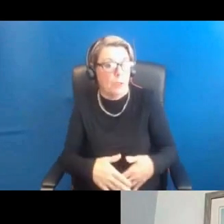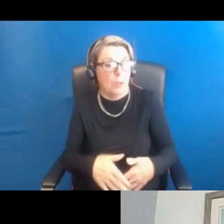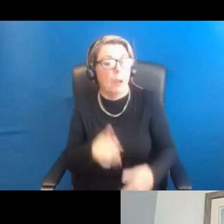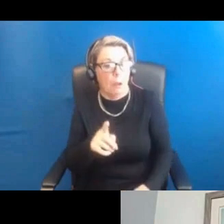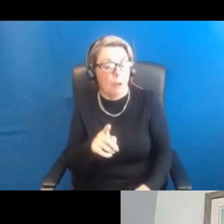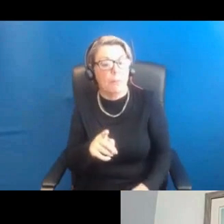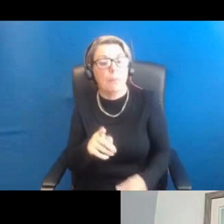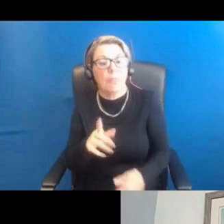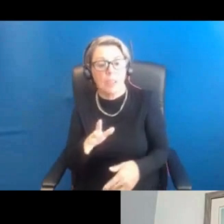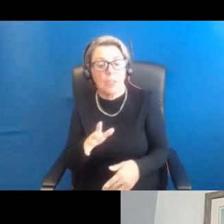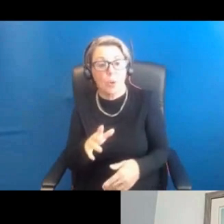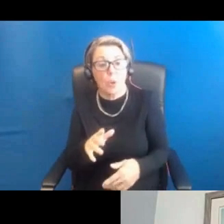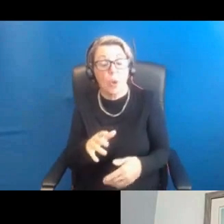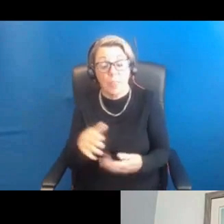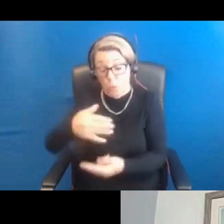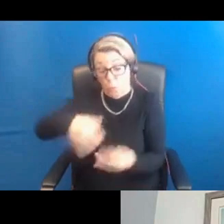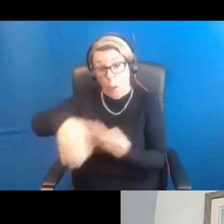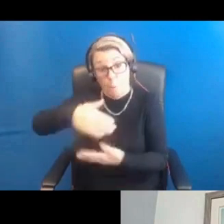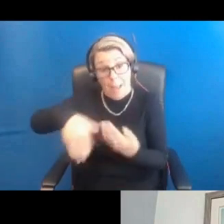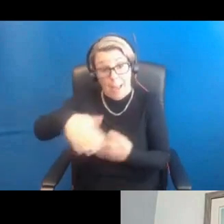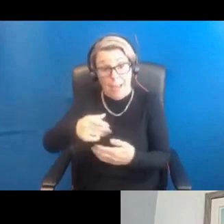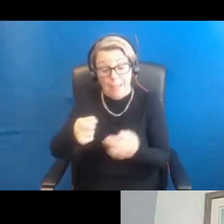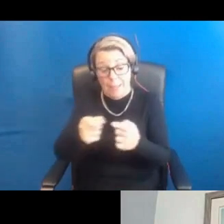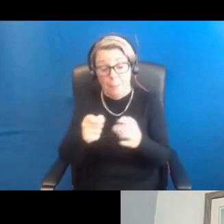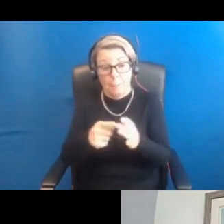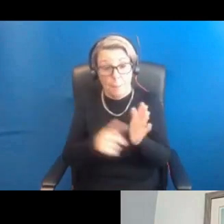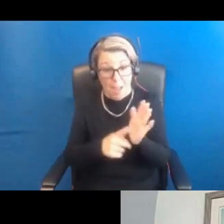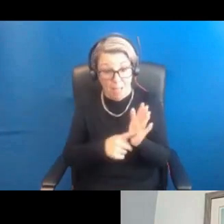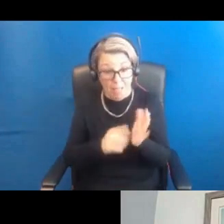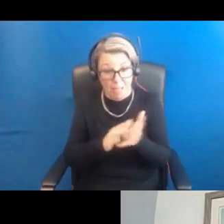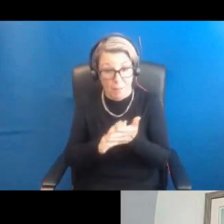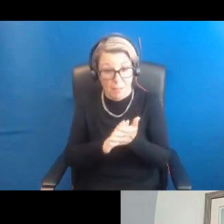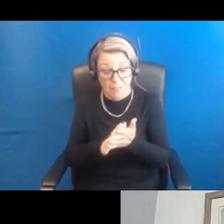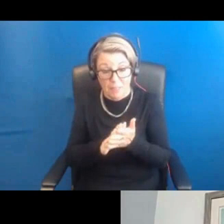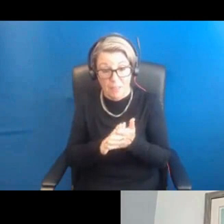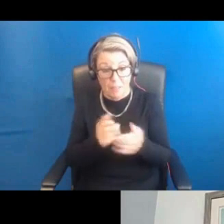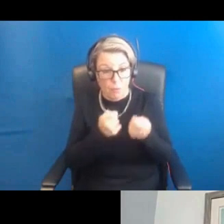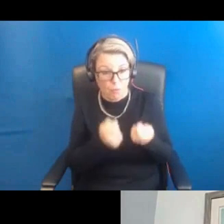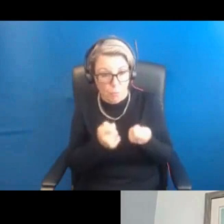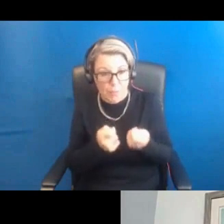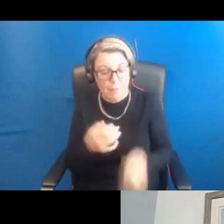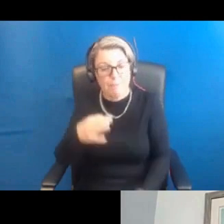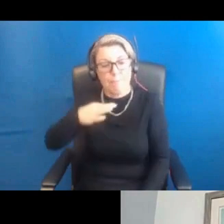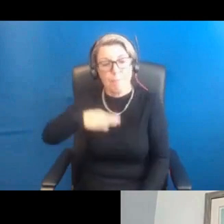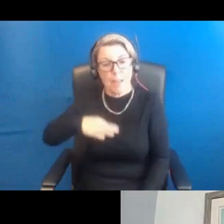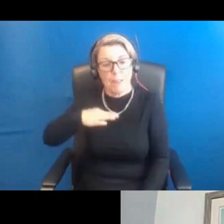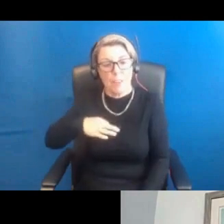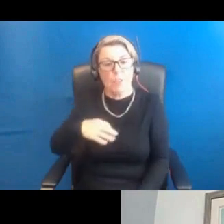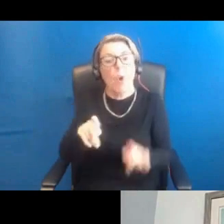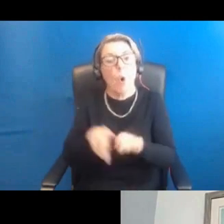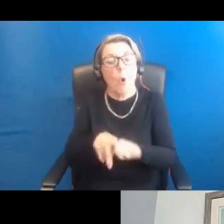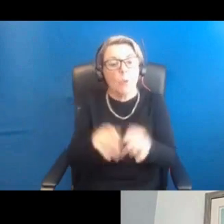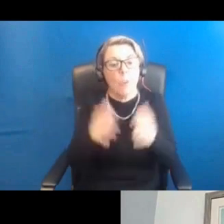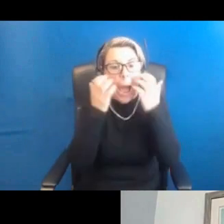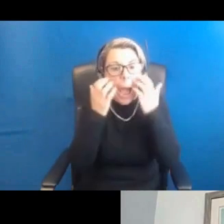combined pill for women with PCOS is that it is beneficial for treating acne by